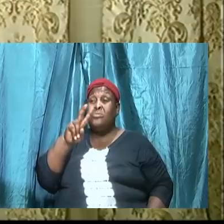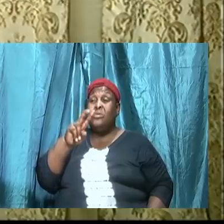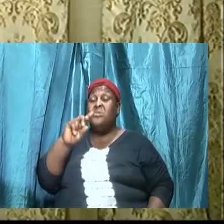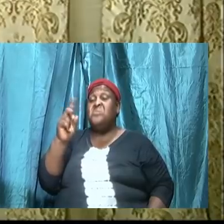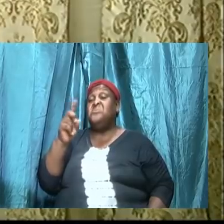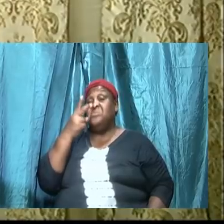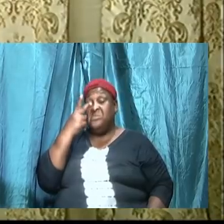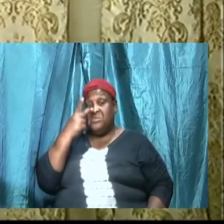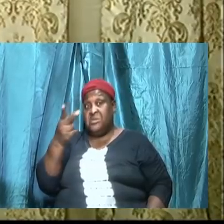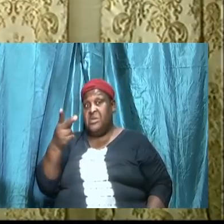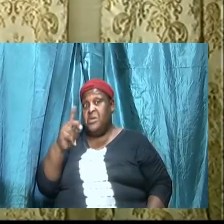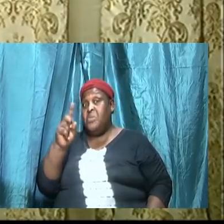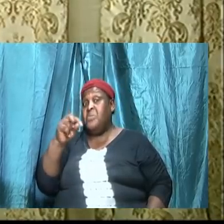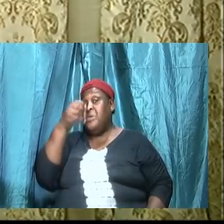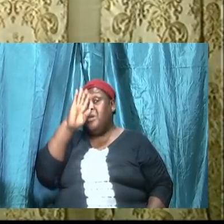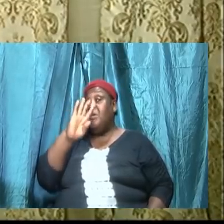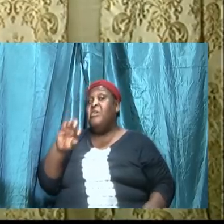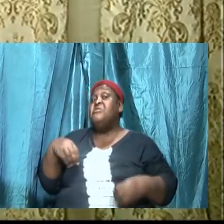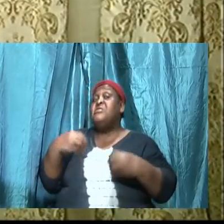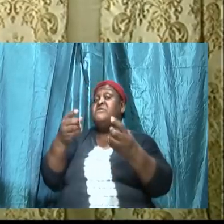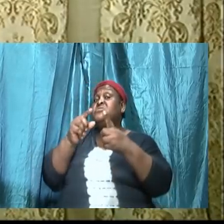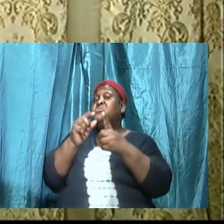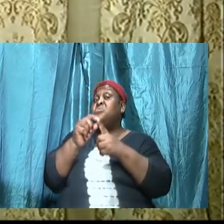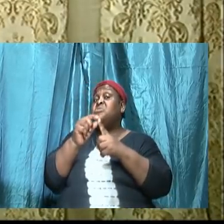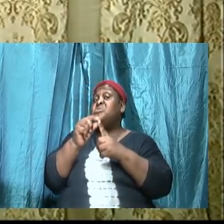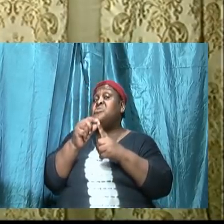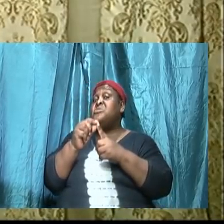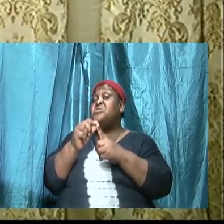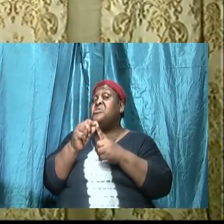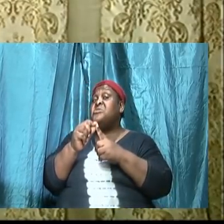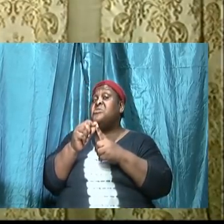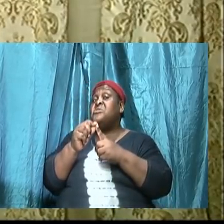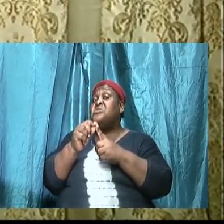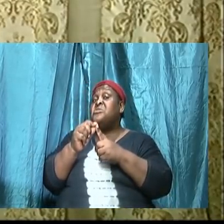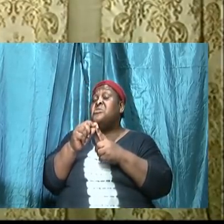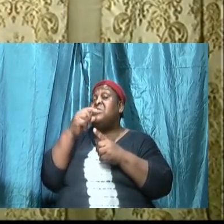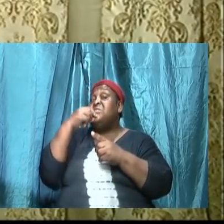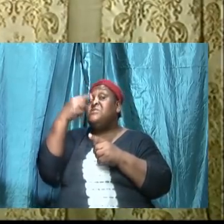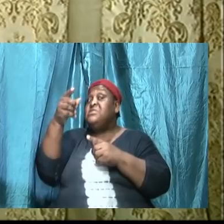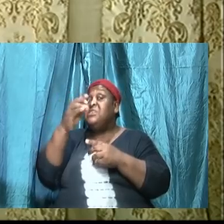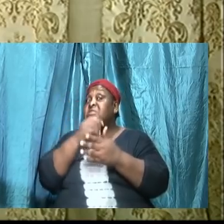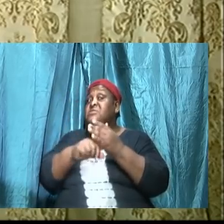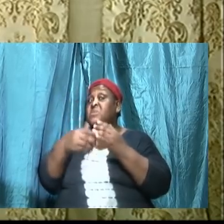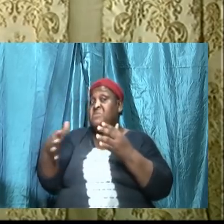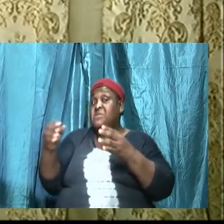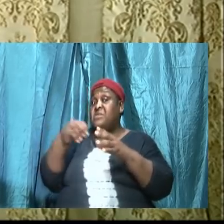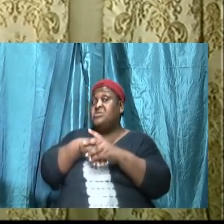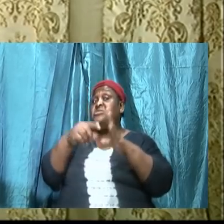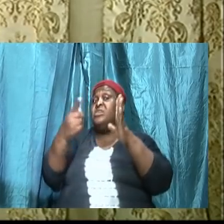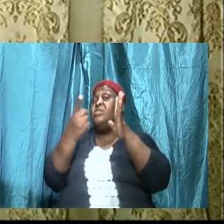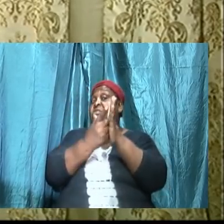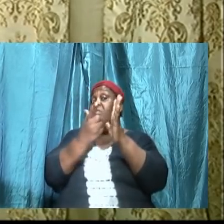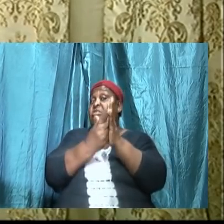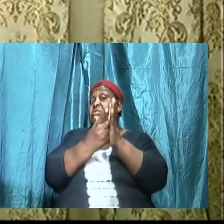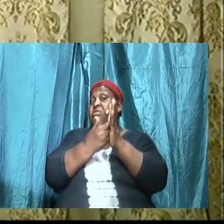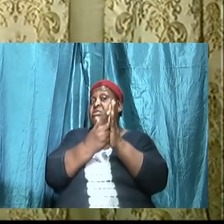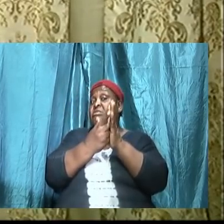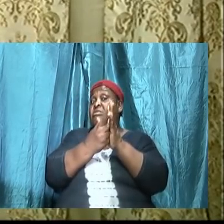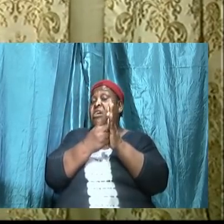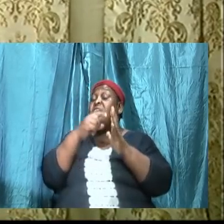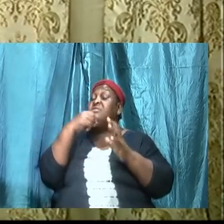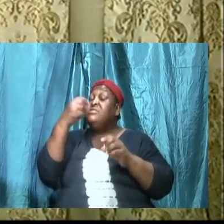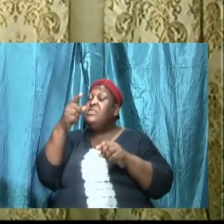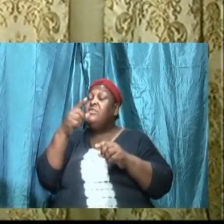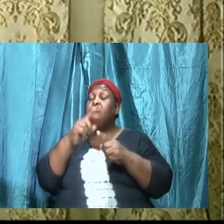God gave his word, he gave some things in the law, which is his word, and said to the